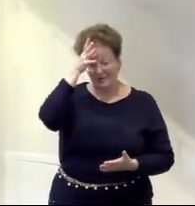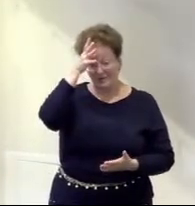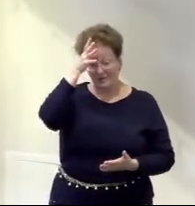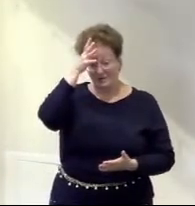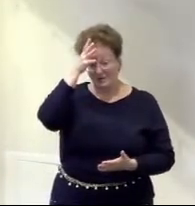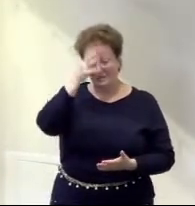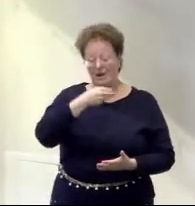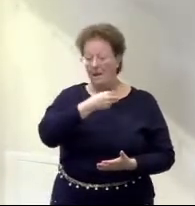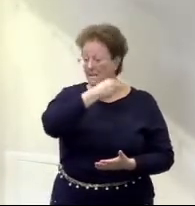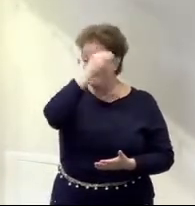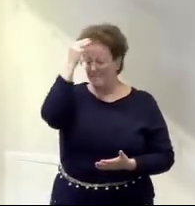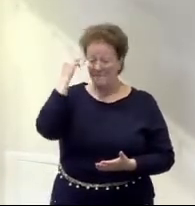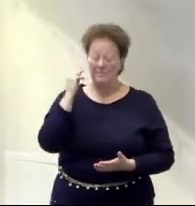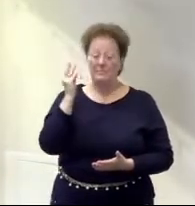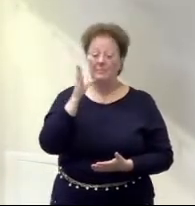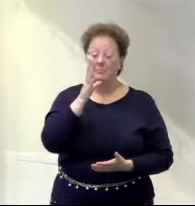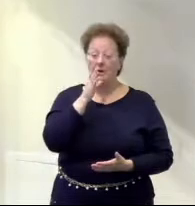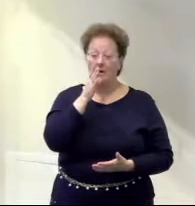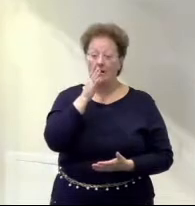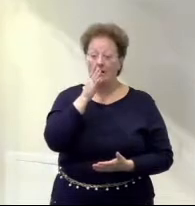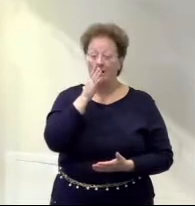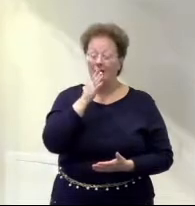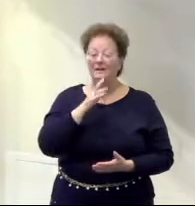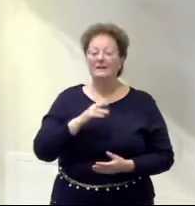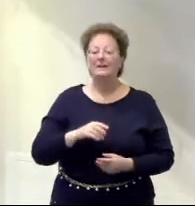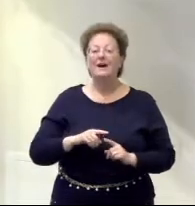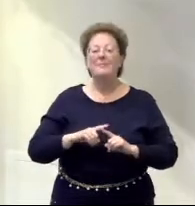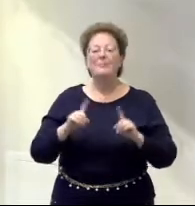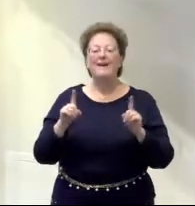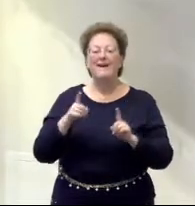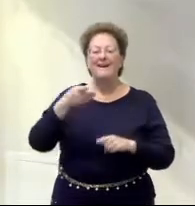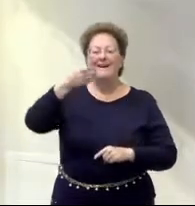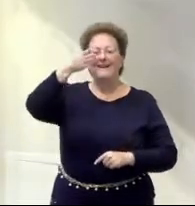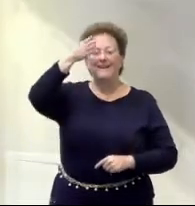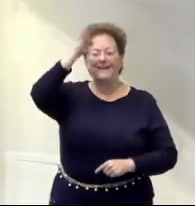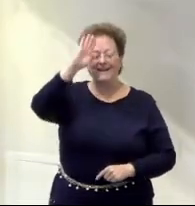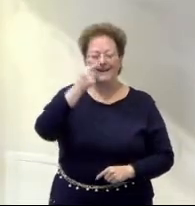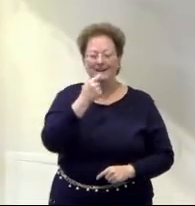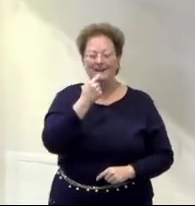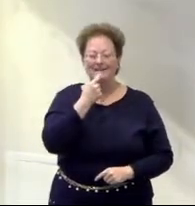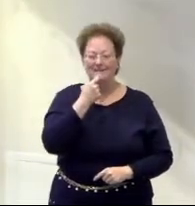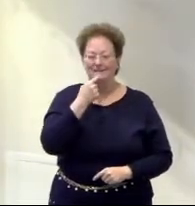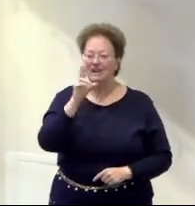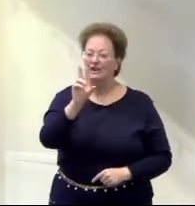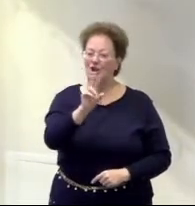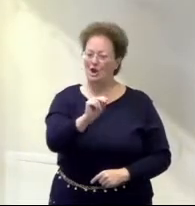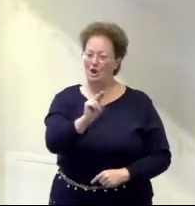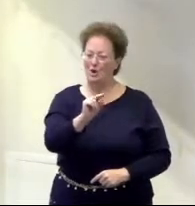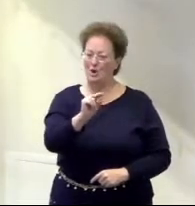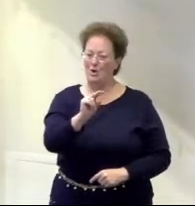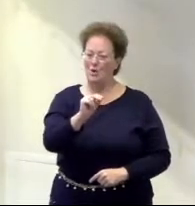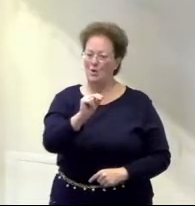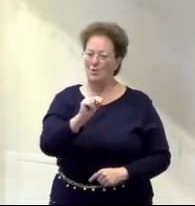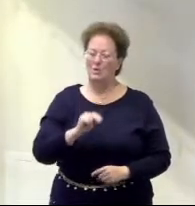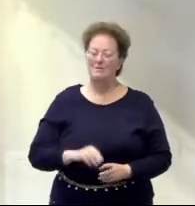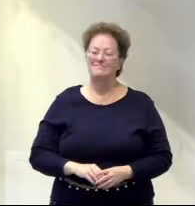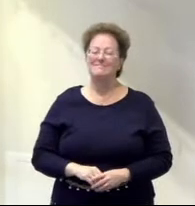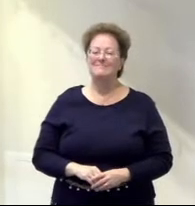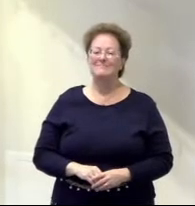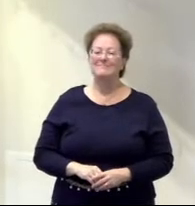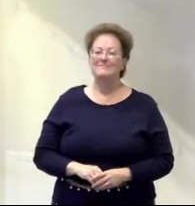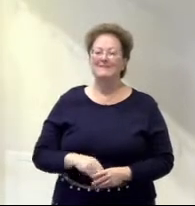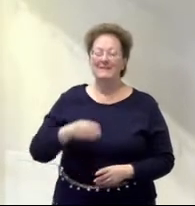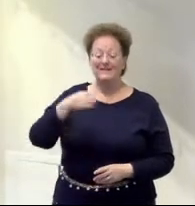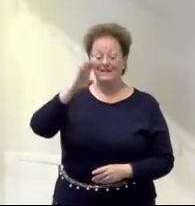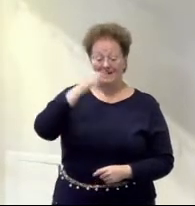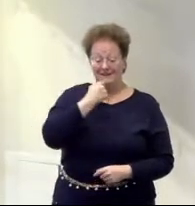here in his baptism is, no, Joseph is Jesus' stepfather. As Jesus made that, or as God made that declaration from